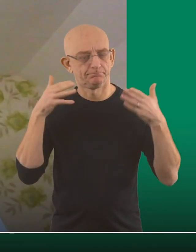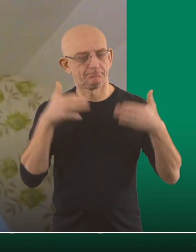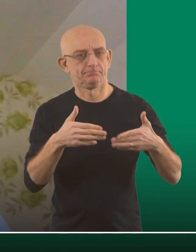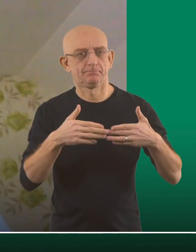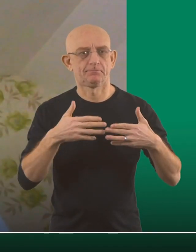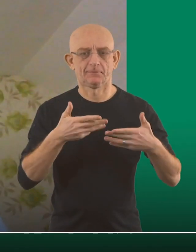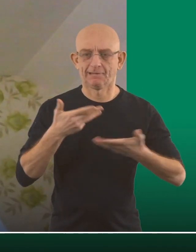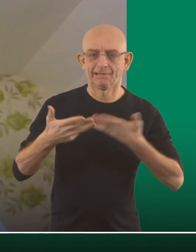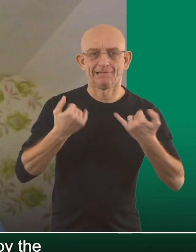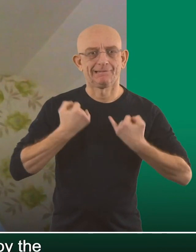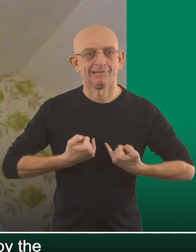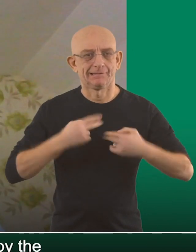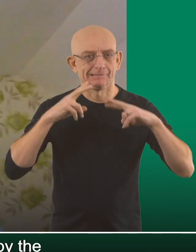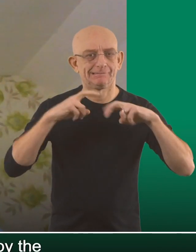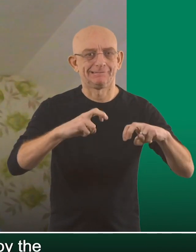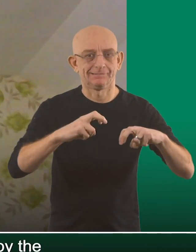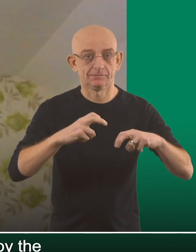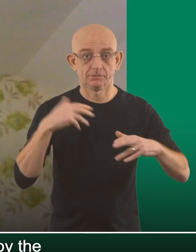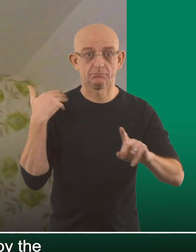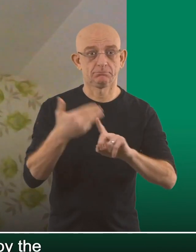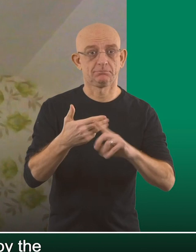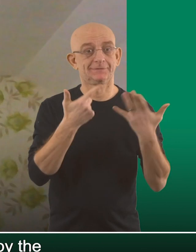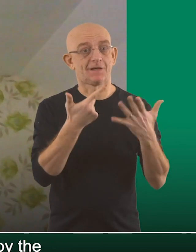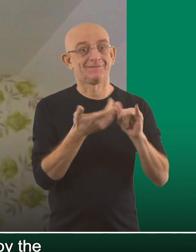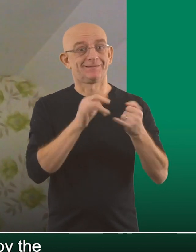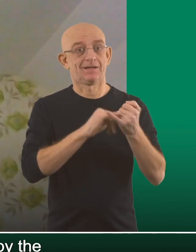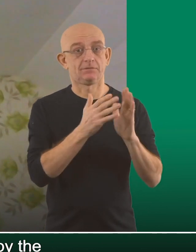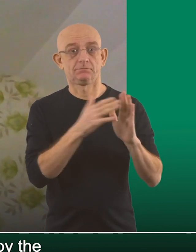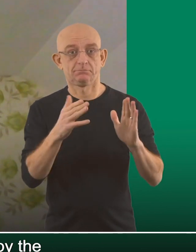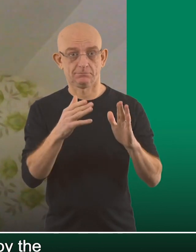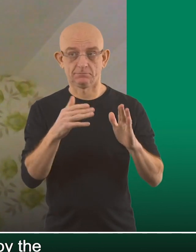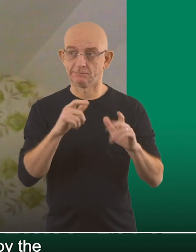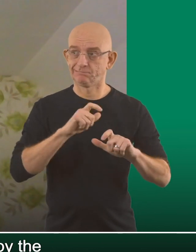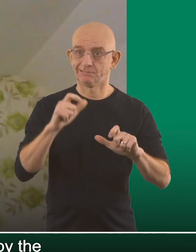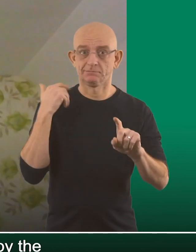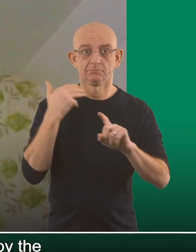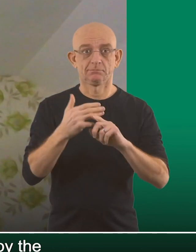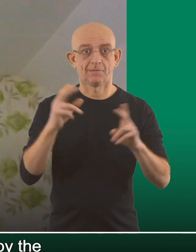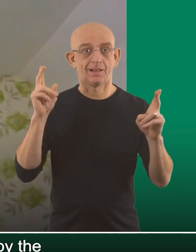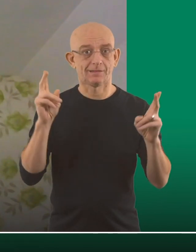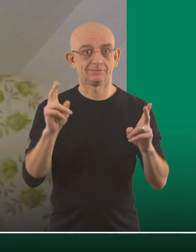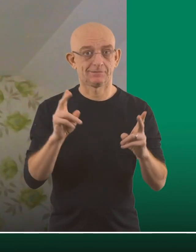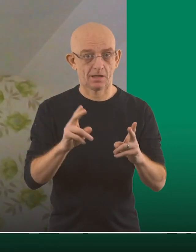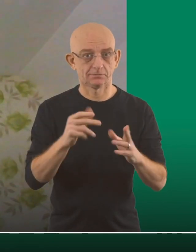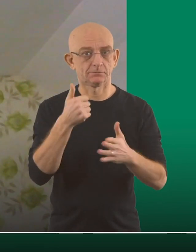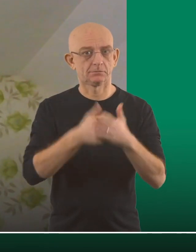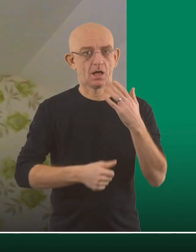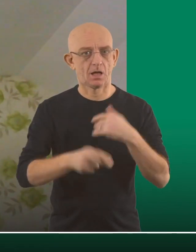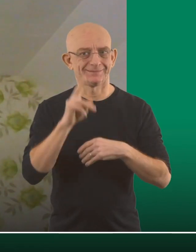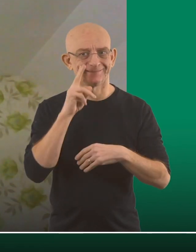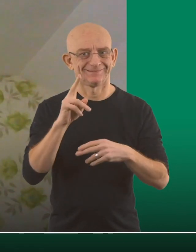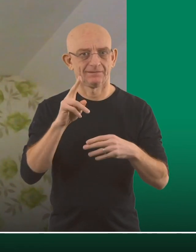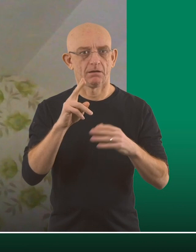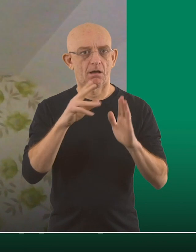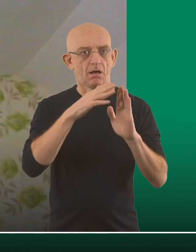Firstly, epidemiology. The rate of infection measured by the seven-day instance is still falling but beginning to